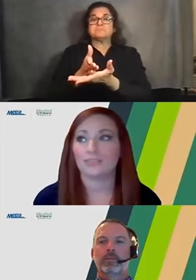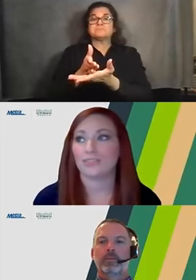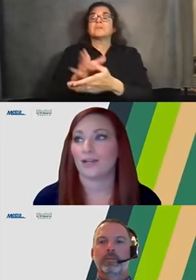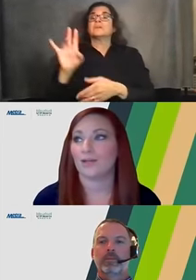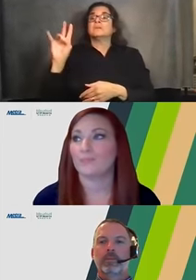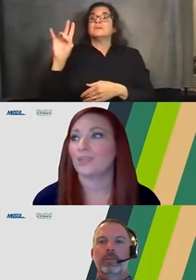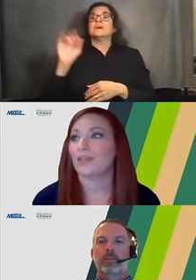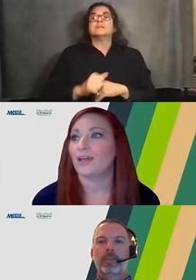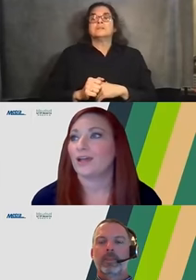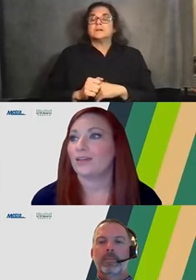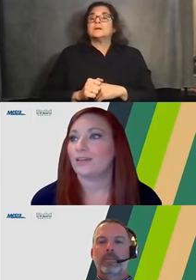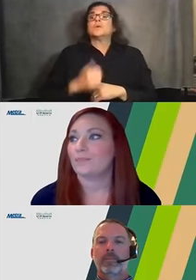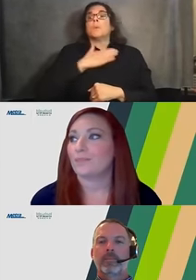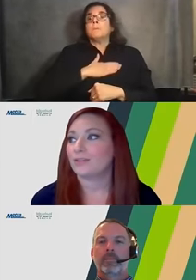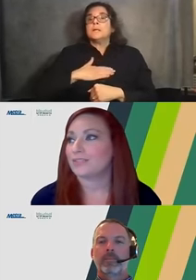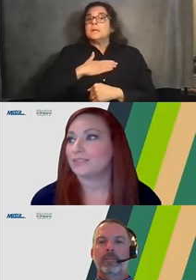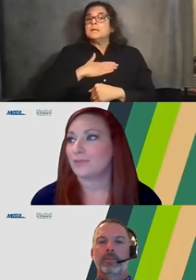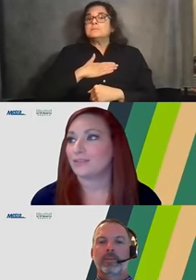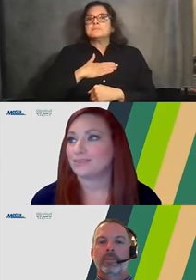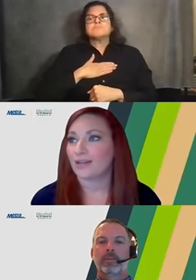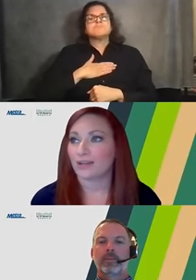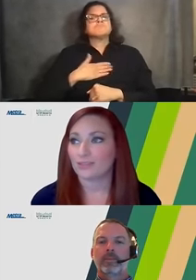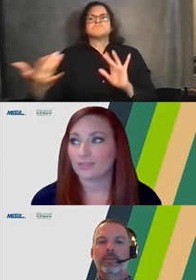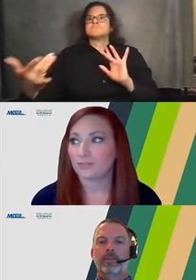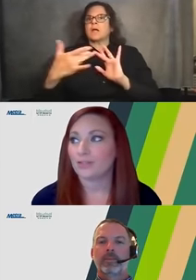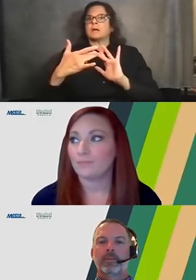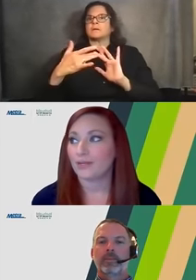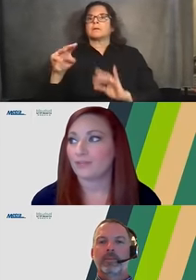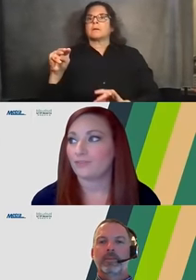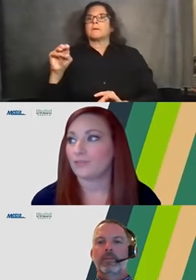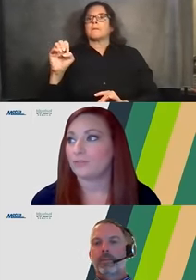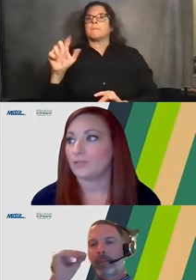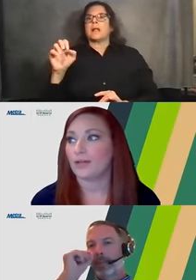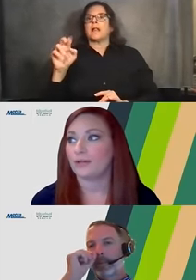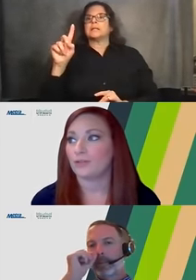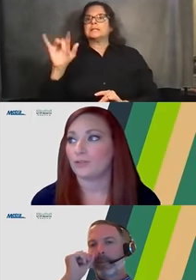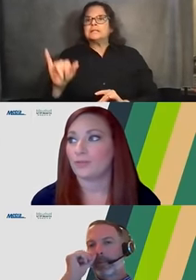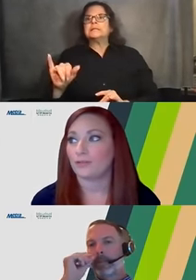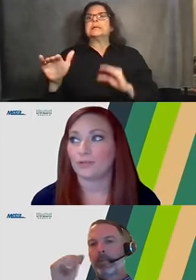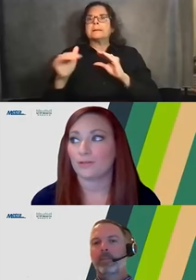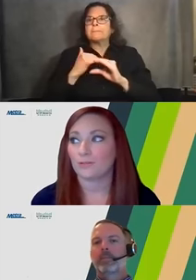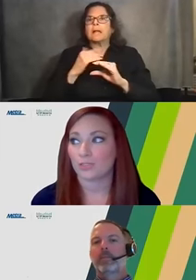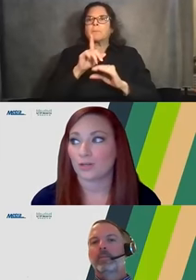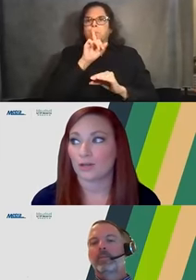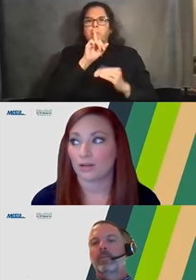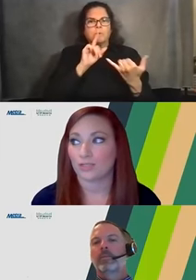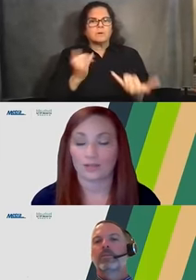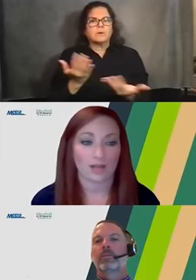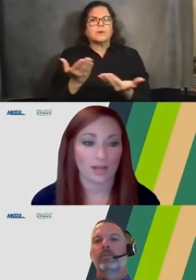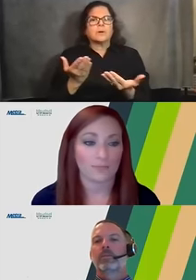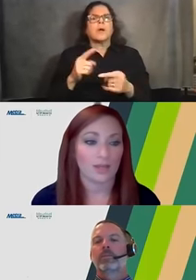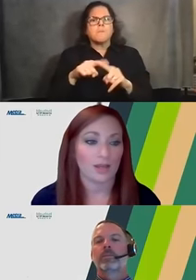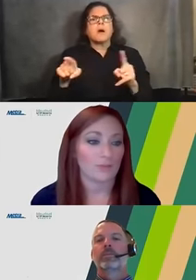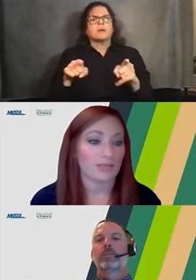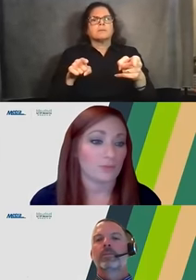out to us. Um, Melody's email is not on this screen, but if you email upnrebuildatmetrorr